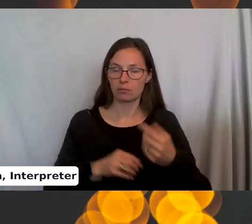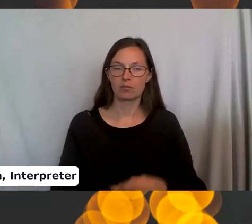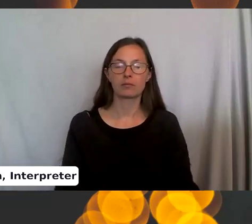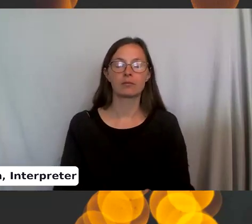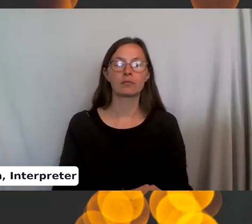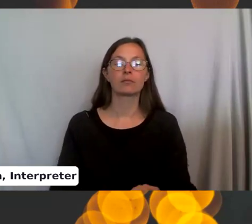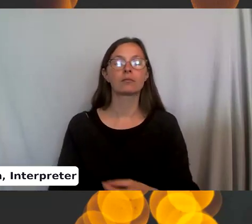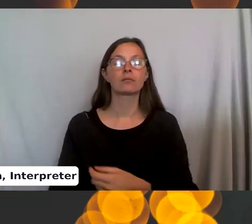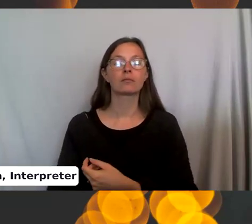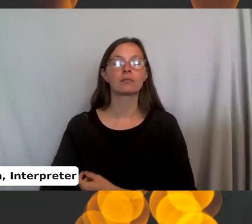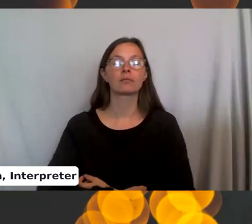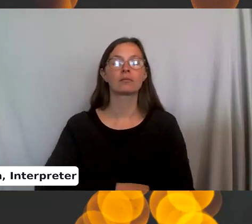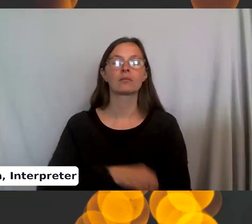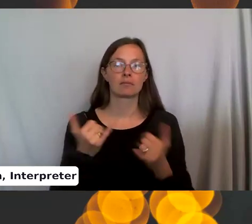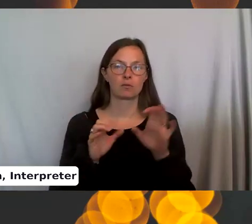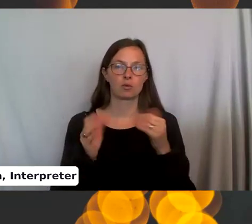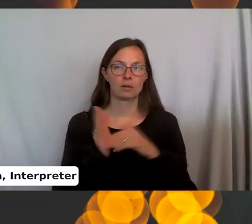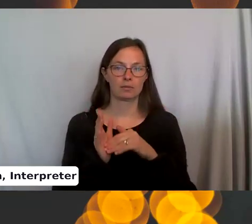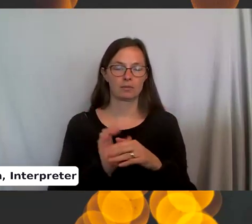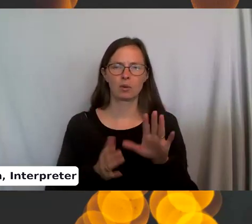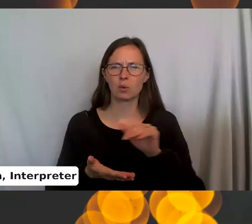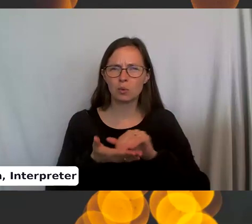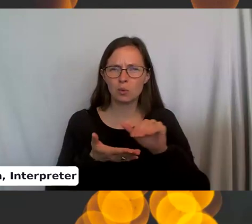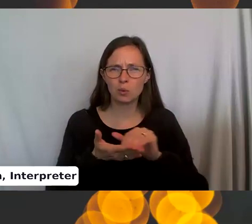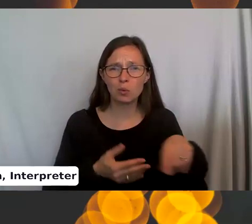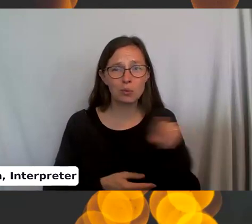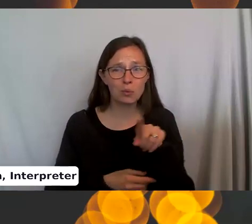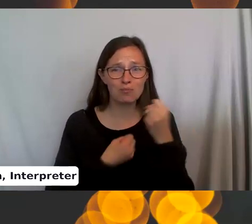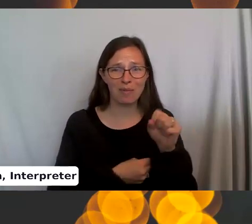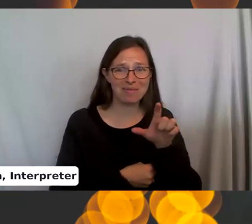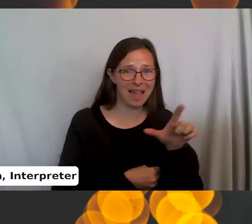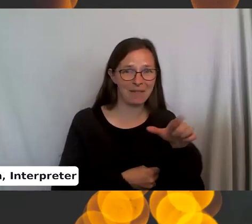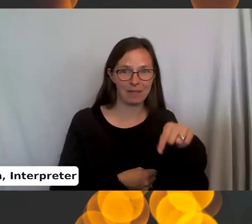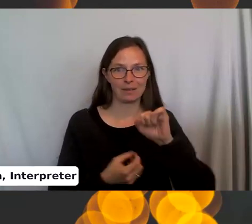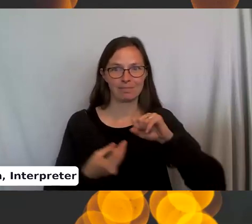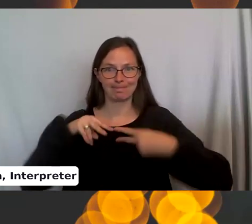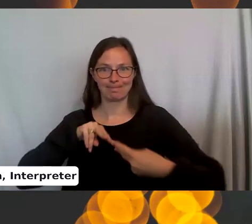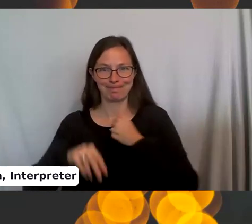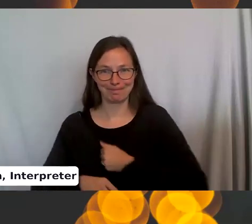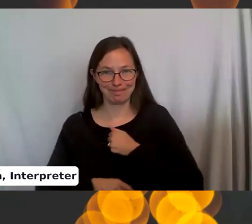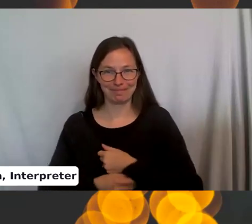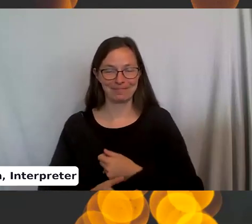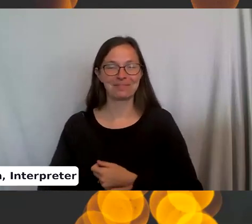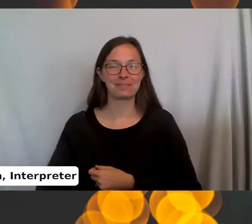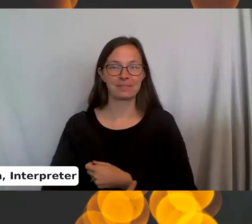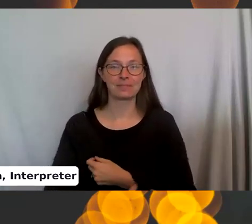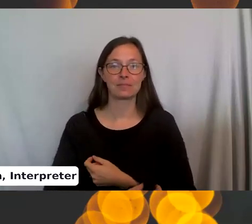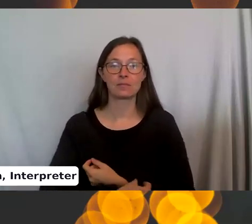So now we're going to do that again from this side. So you're, I'm sorry for all the lefties that this is backwards. Okay. So here's the tail.